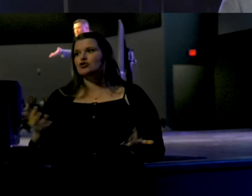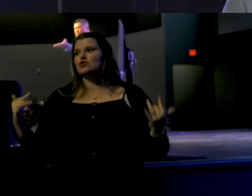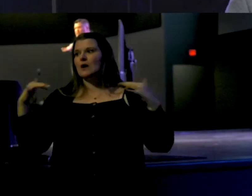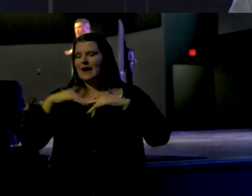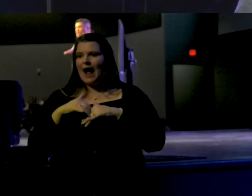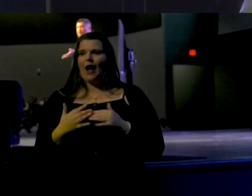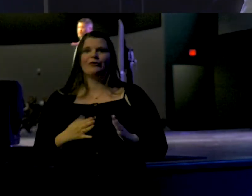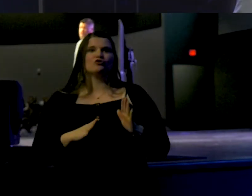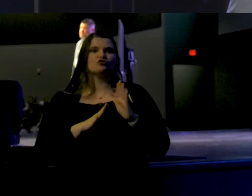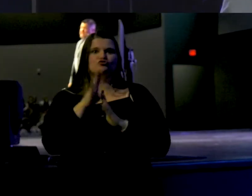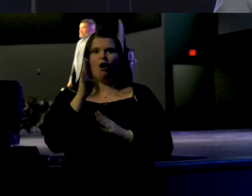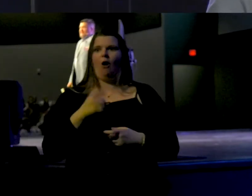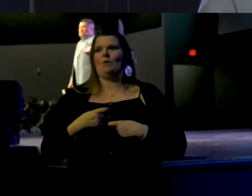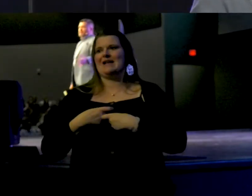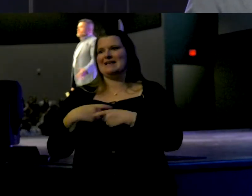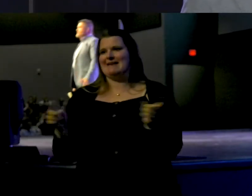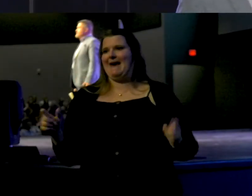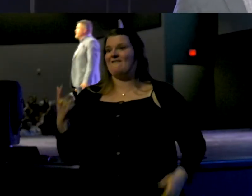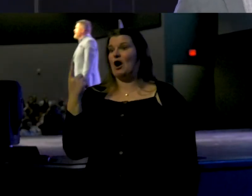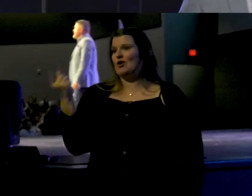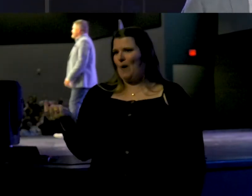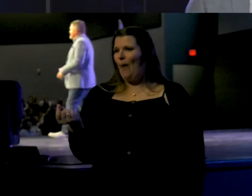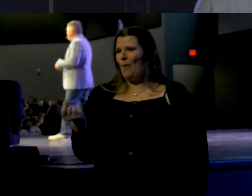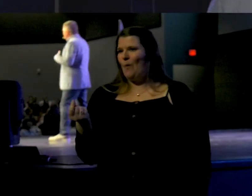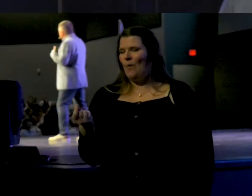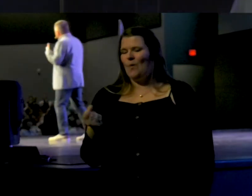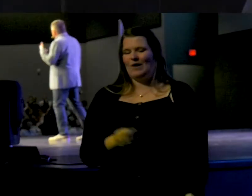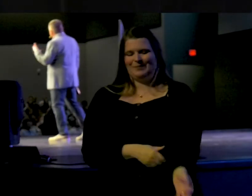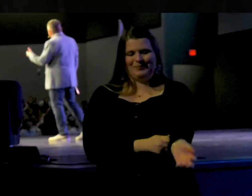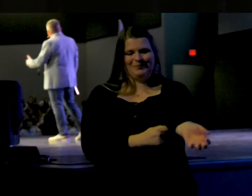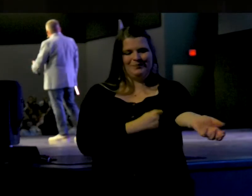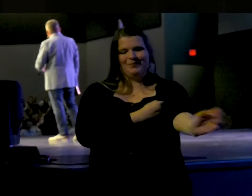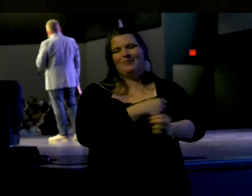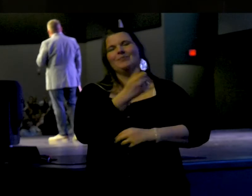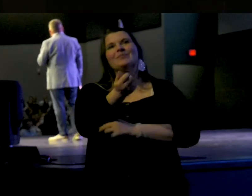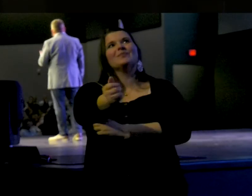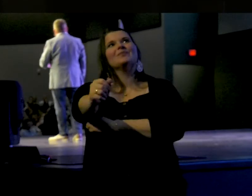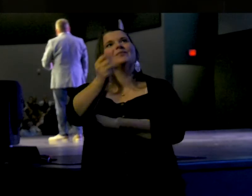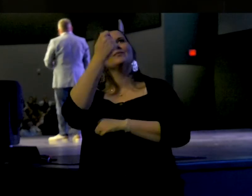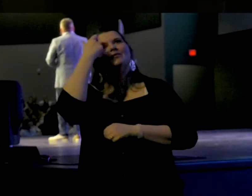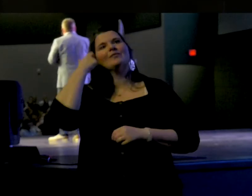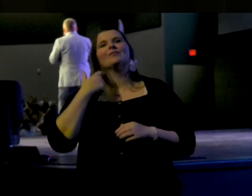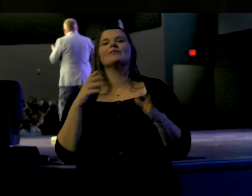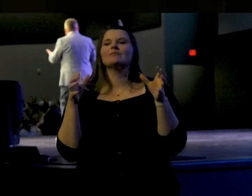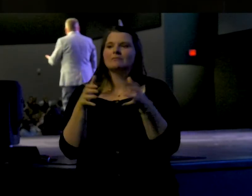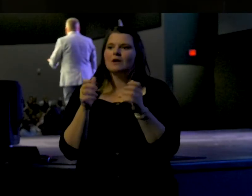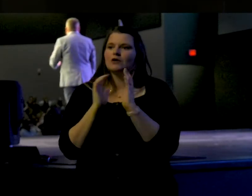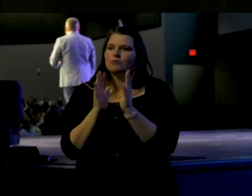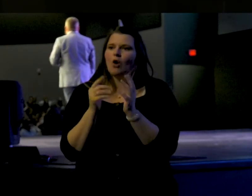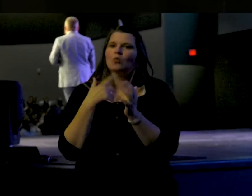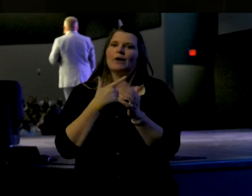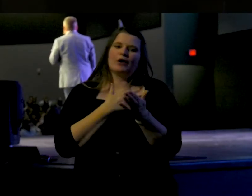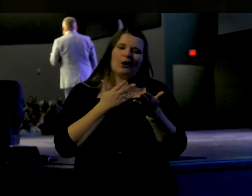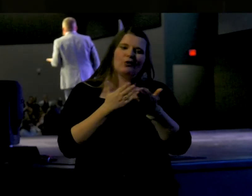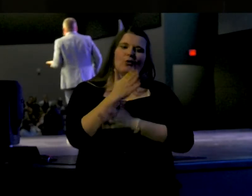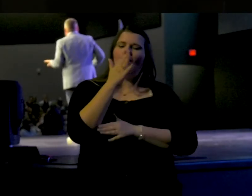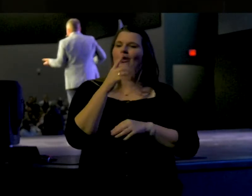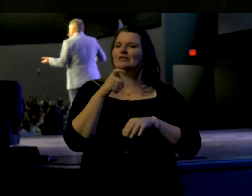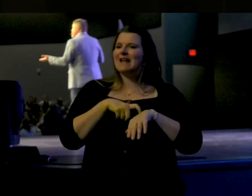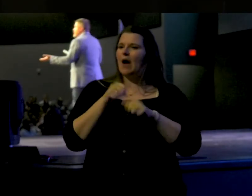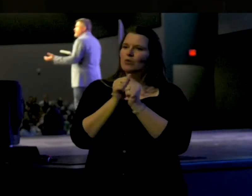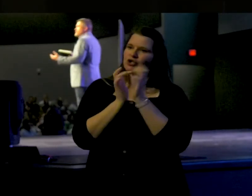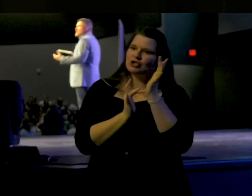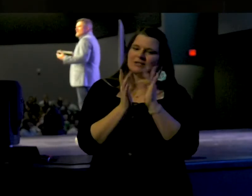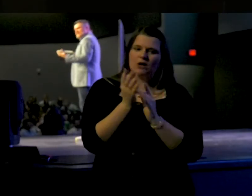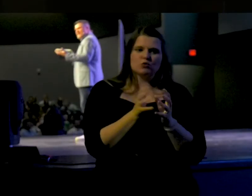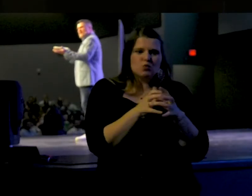grow, give, and go. And those words are taken right out of the New Testament. To gather consistently for worship in small group. To grow through your time with Jesus and to be